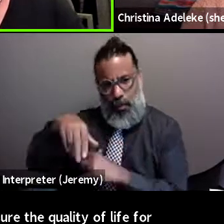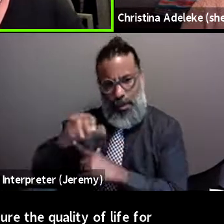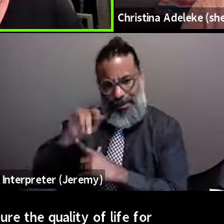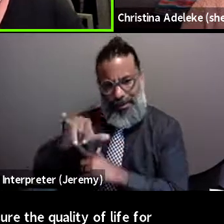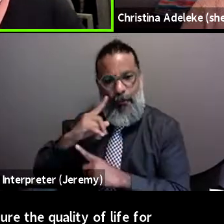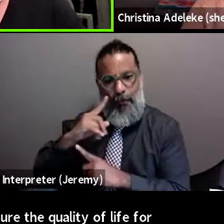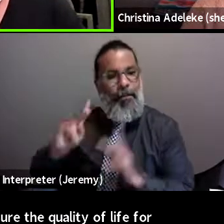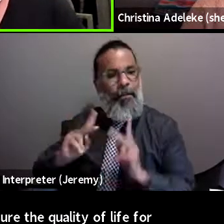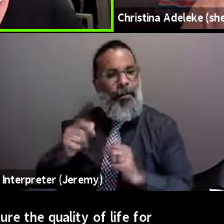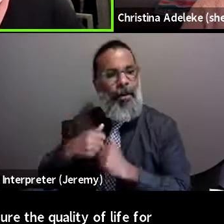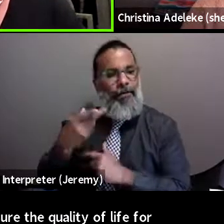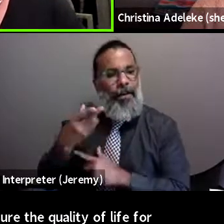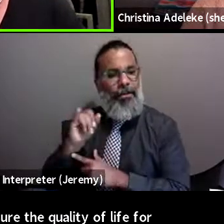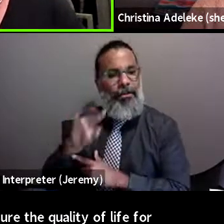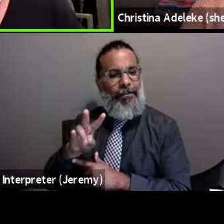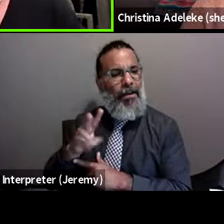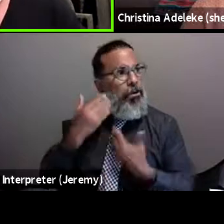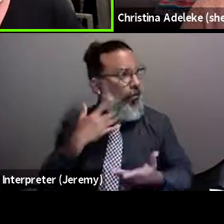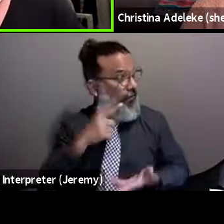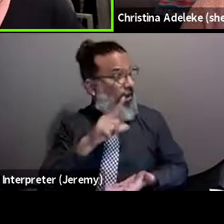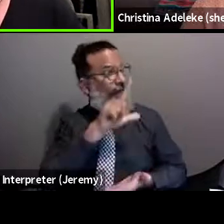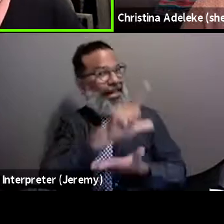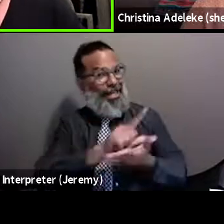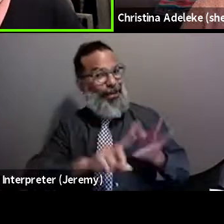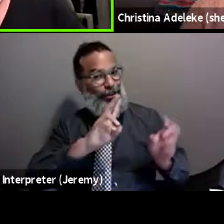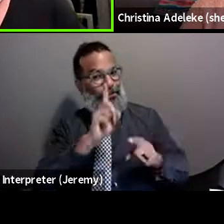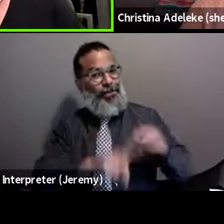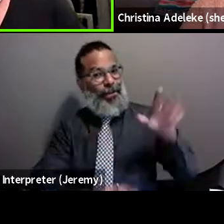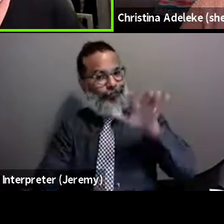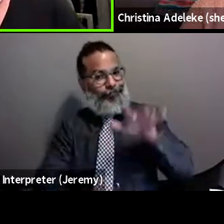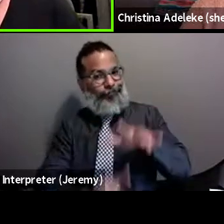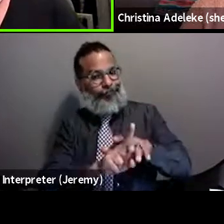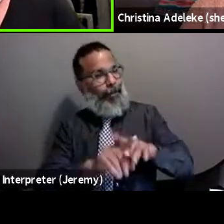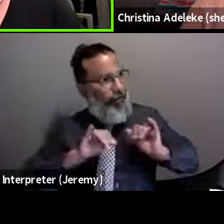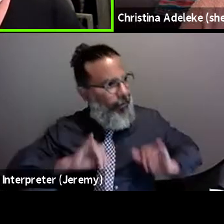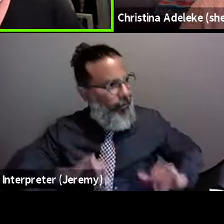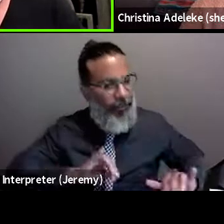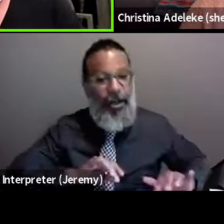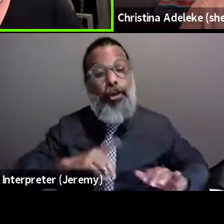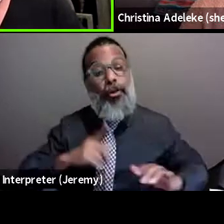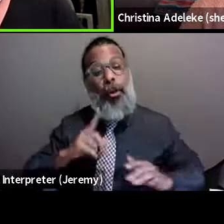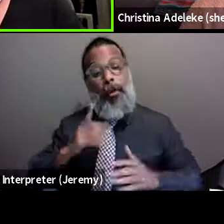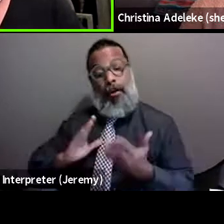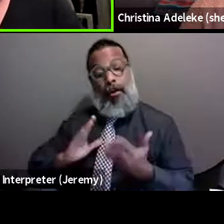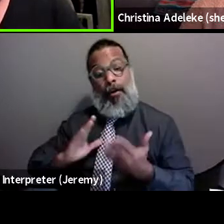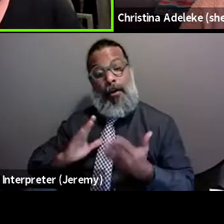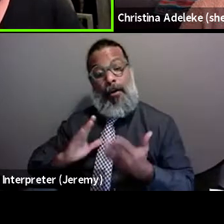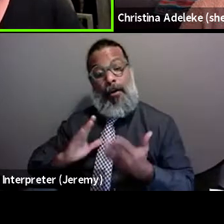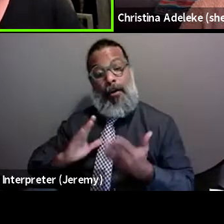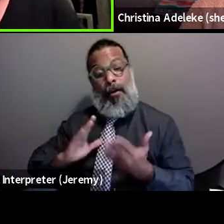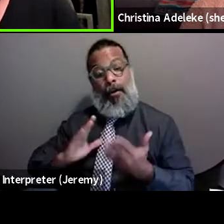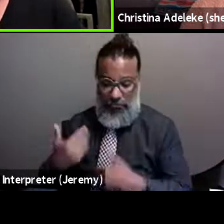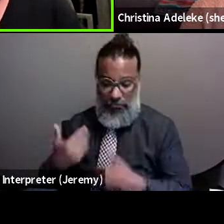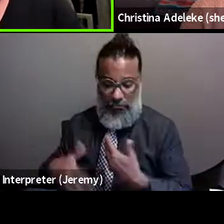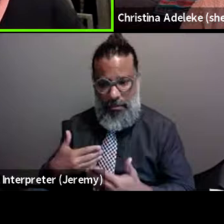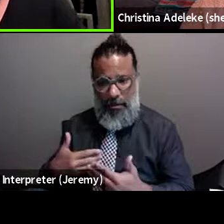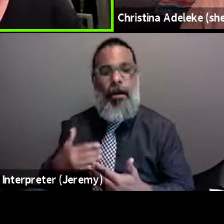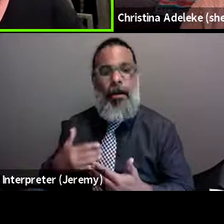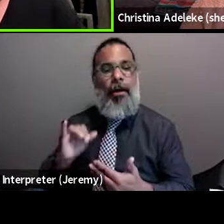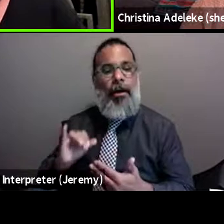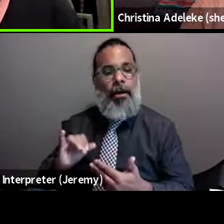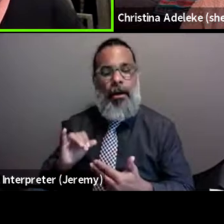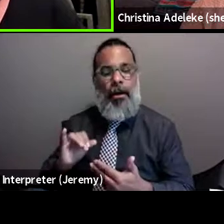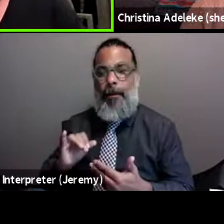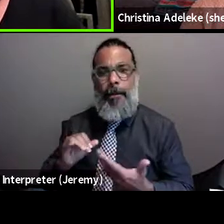don't know you have a legal issue until you do. So part of what we're doing is to make people aware of their legal